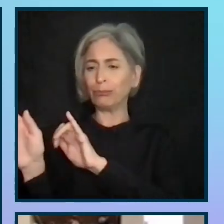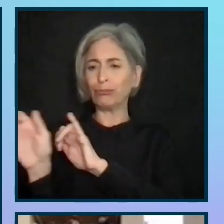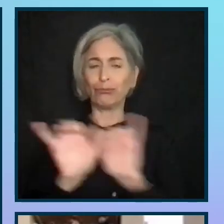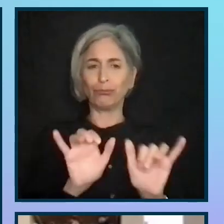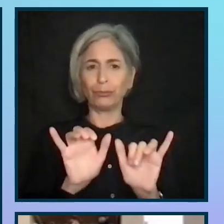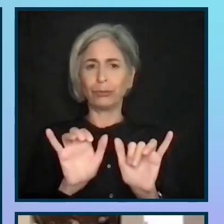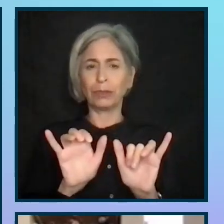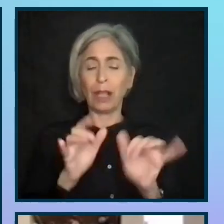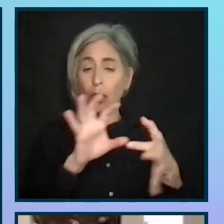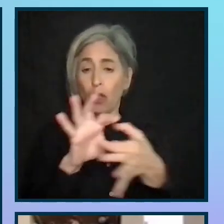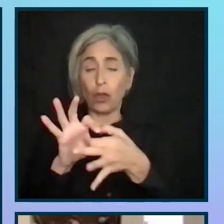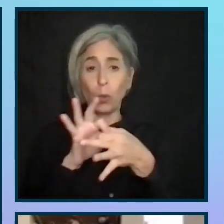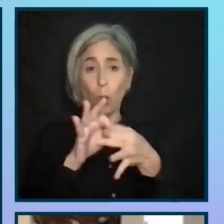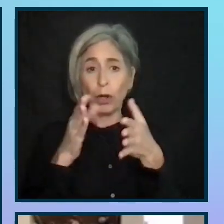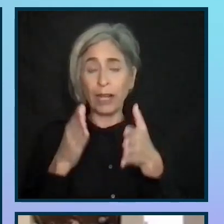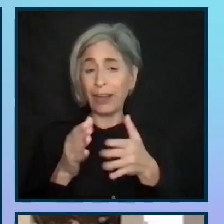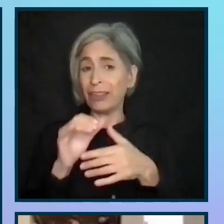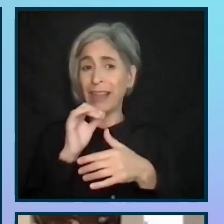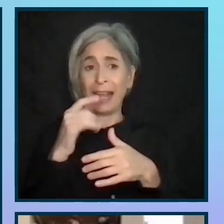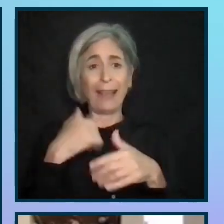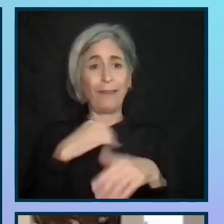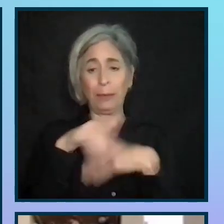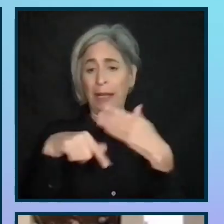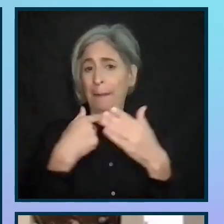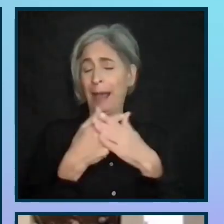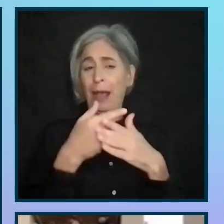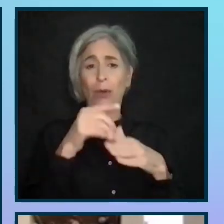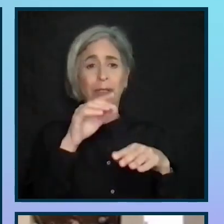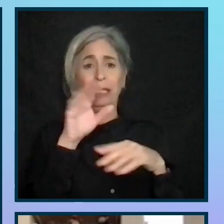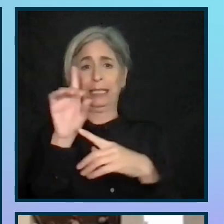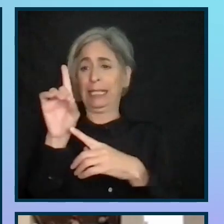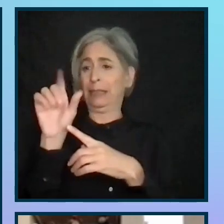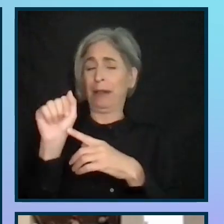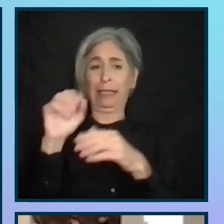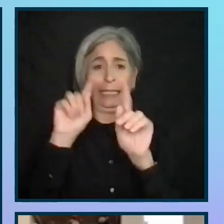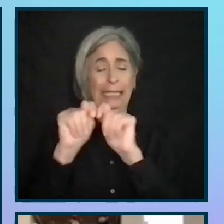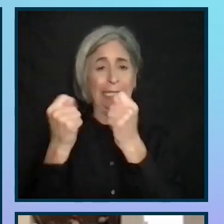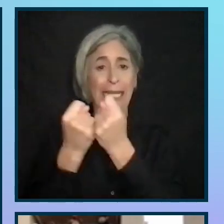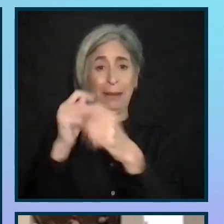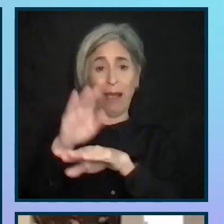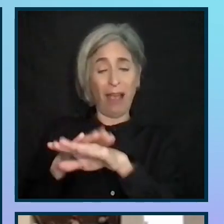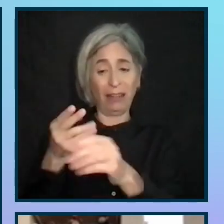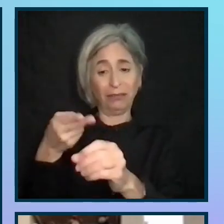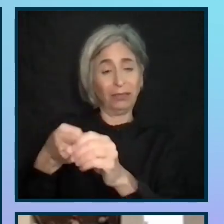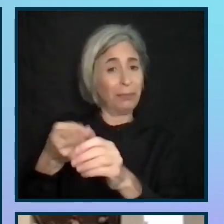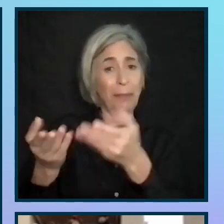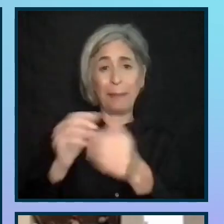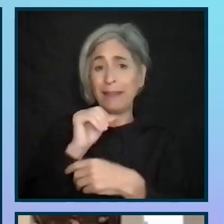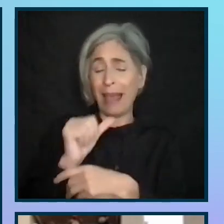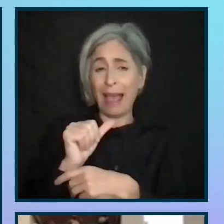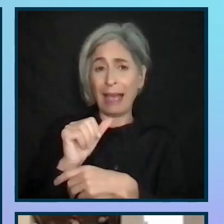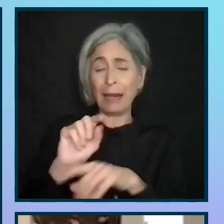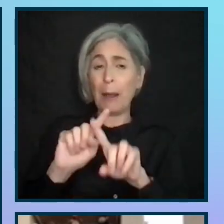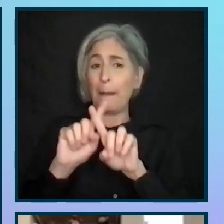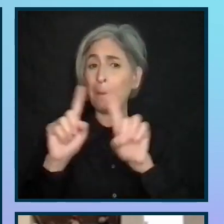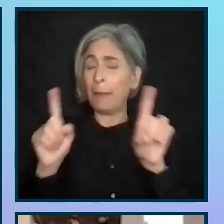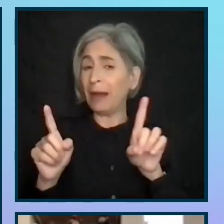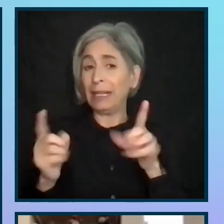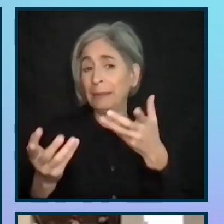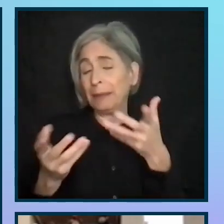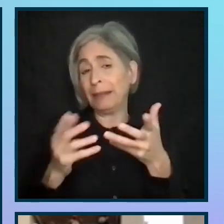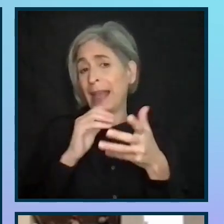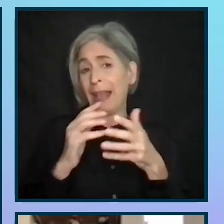This coordinator doesn't have to be on an accessibility team. I'd argue that in fact, you may still not need a dedicated accessibility team at all.